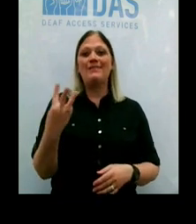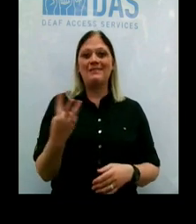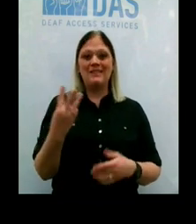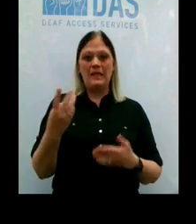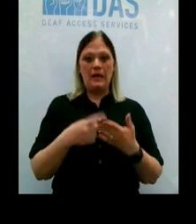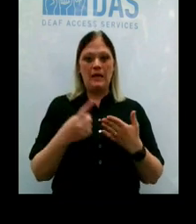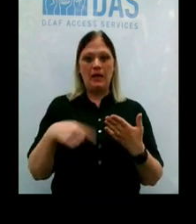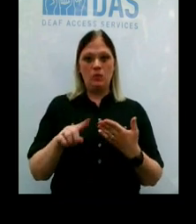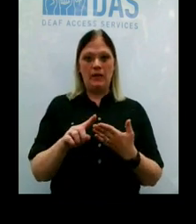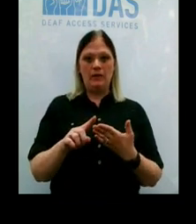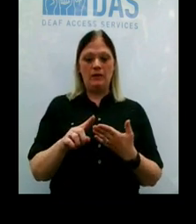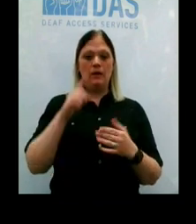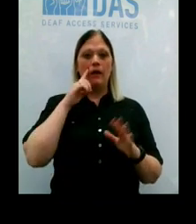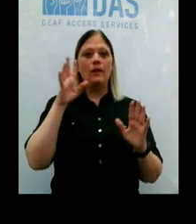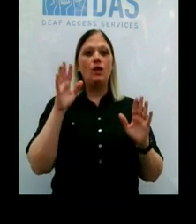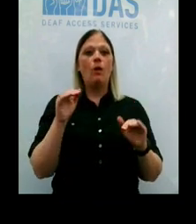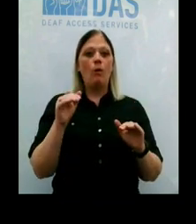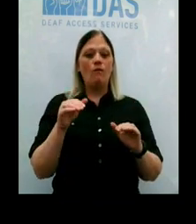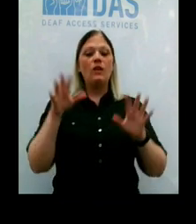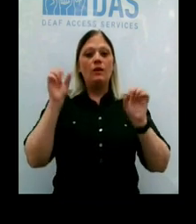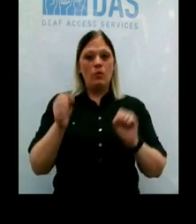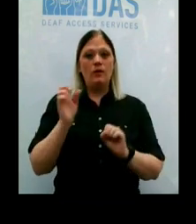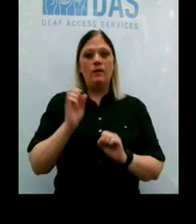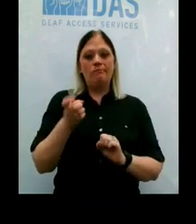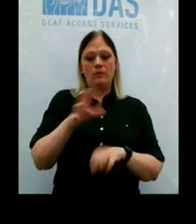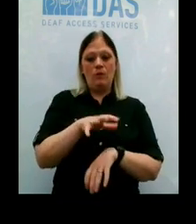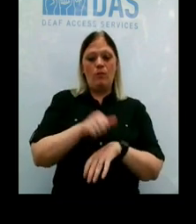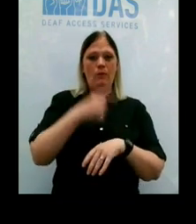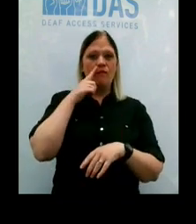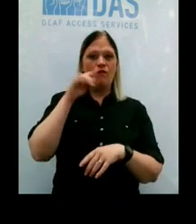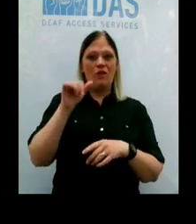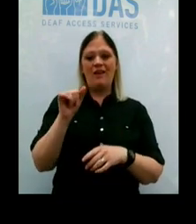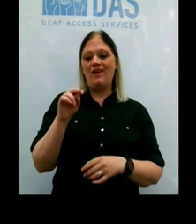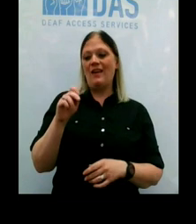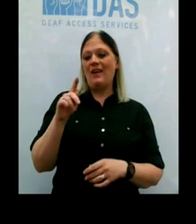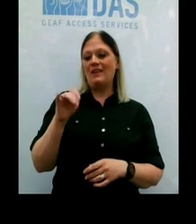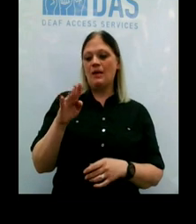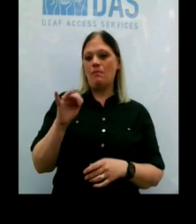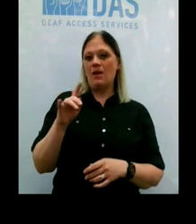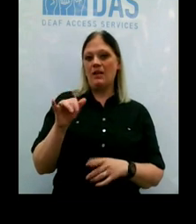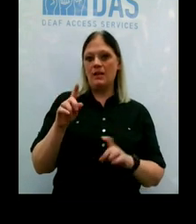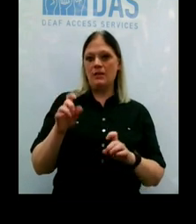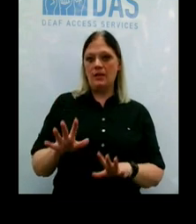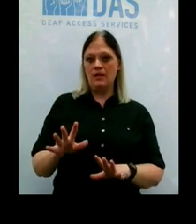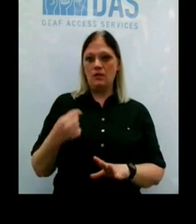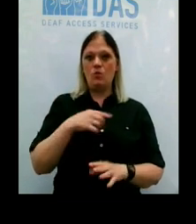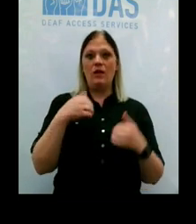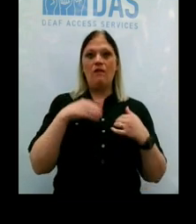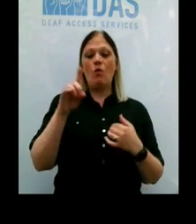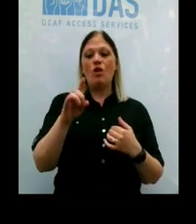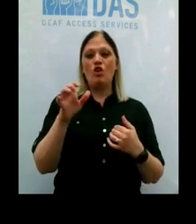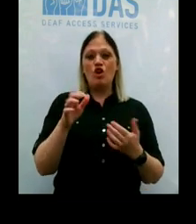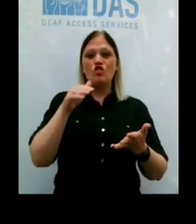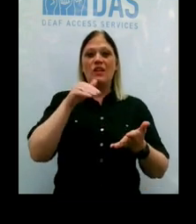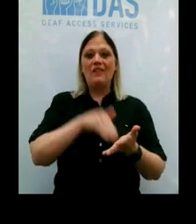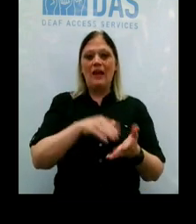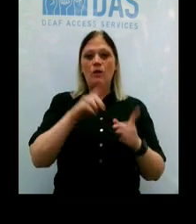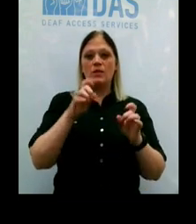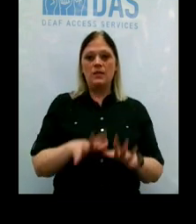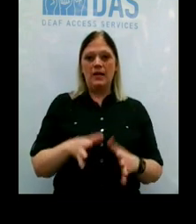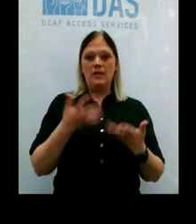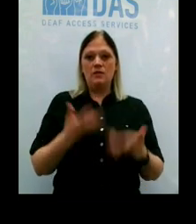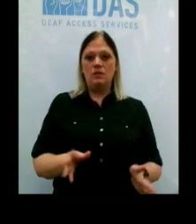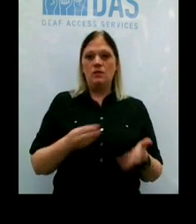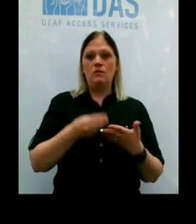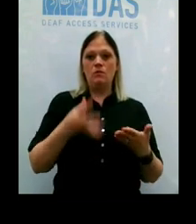week, and hopefully we'll be able to get you in for an antibody test. Remember, we have 100,000 tests purchased. So